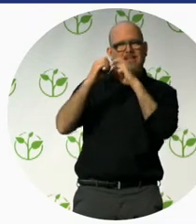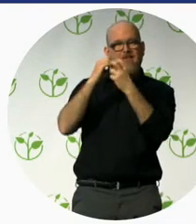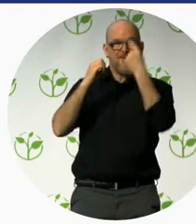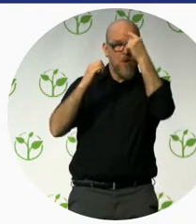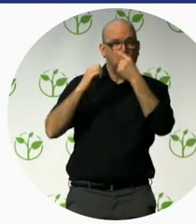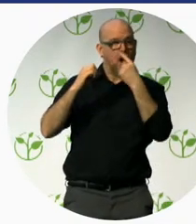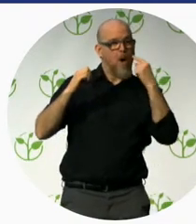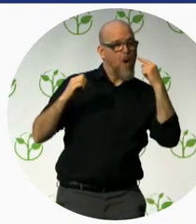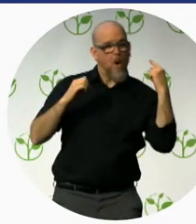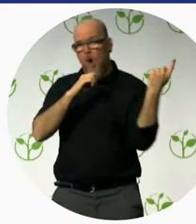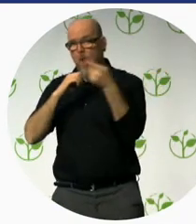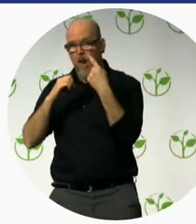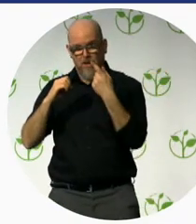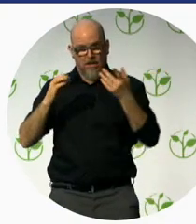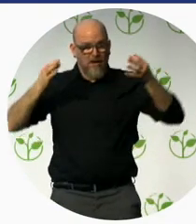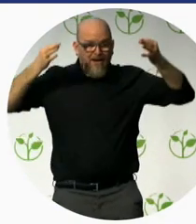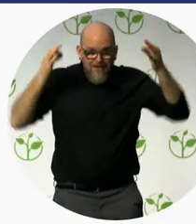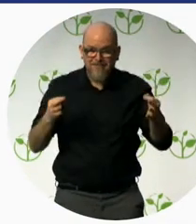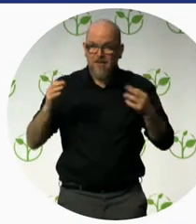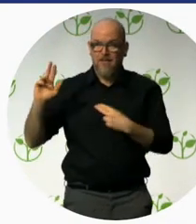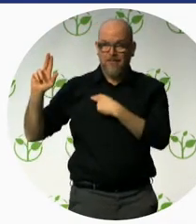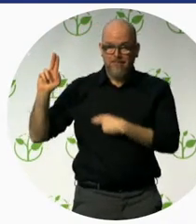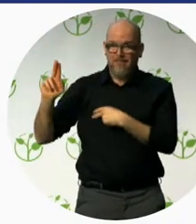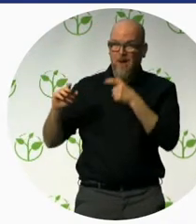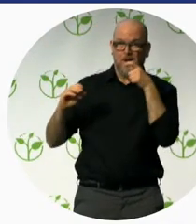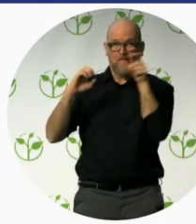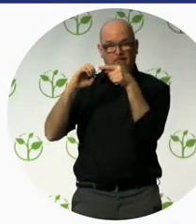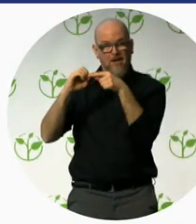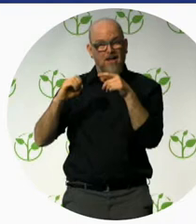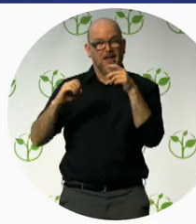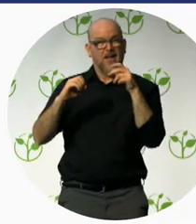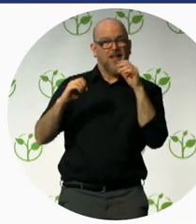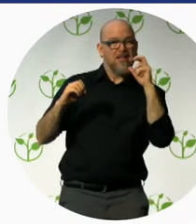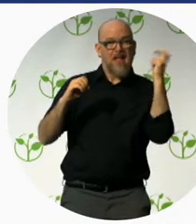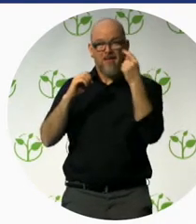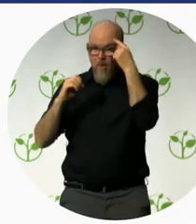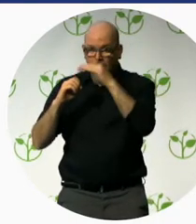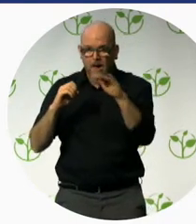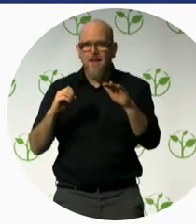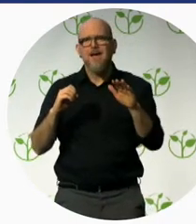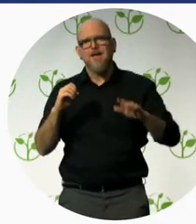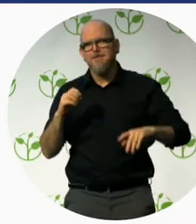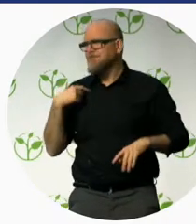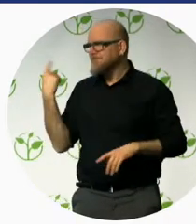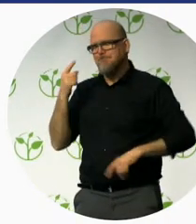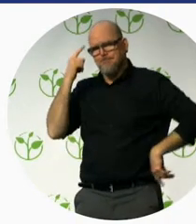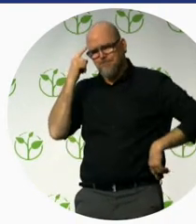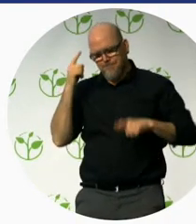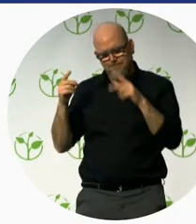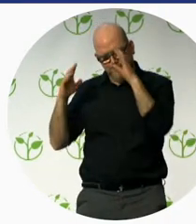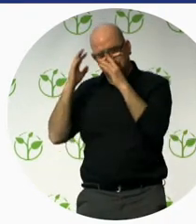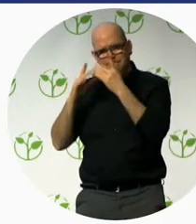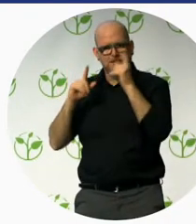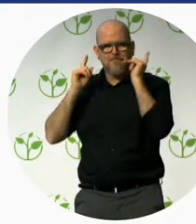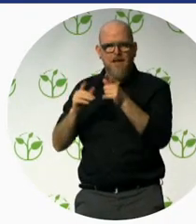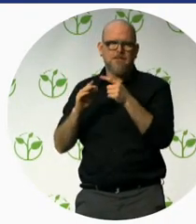We are drafting a standard that takes into account all the needs of